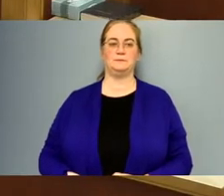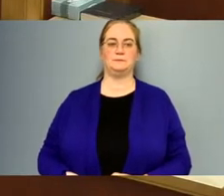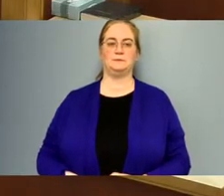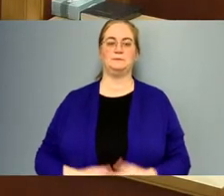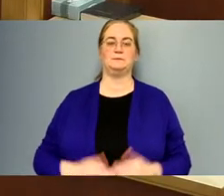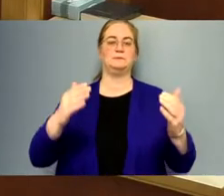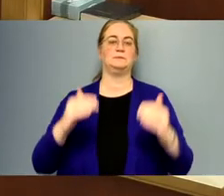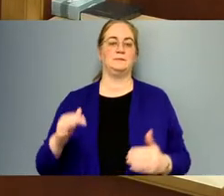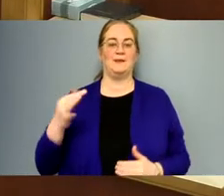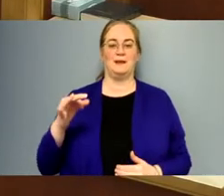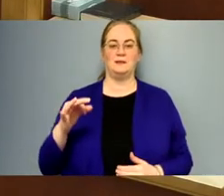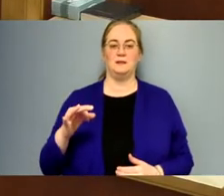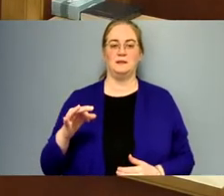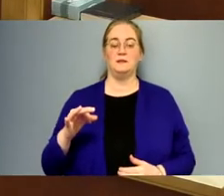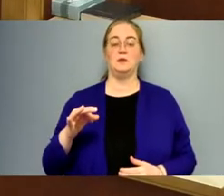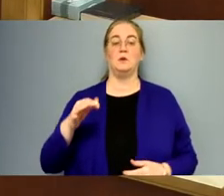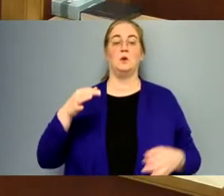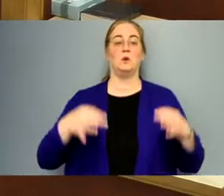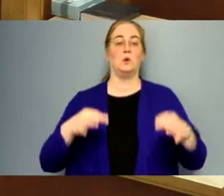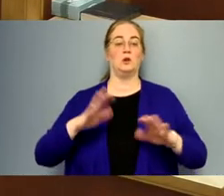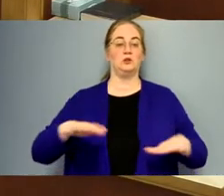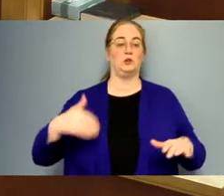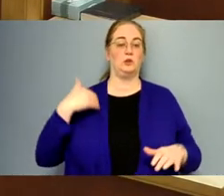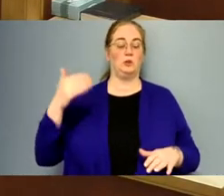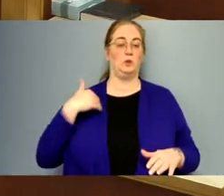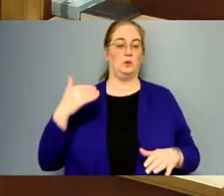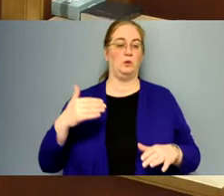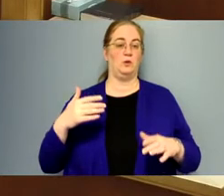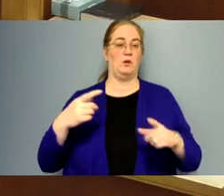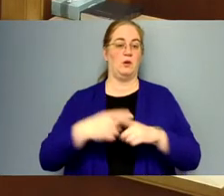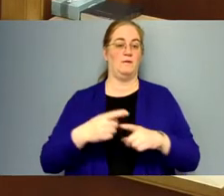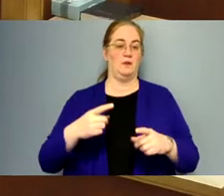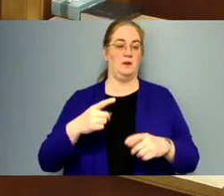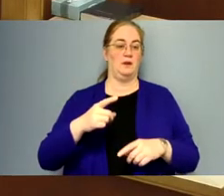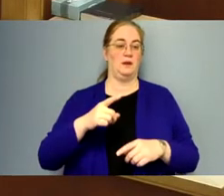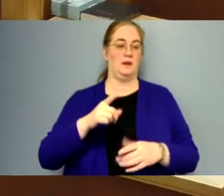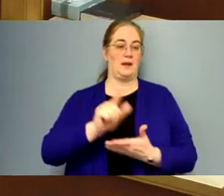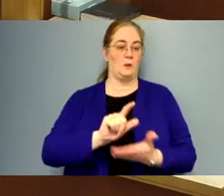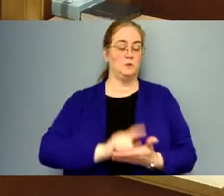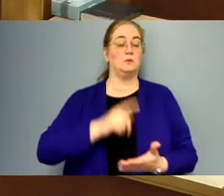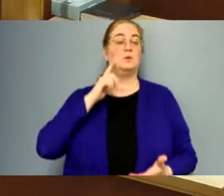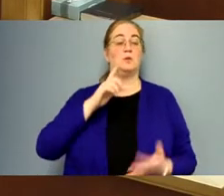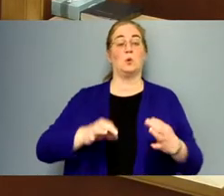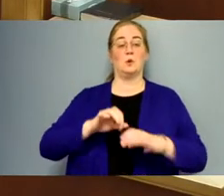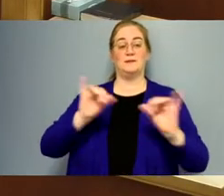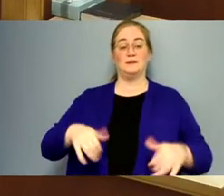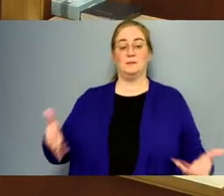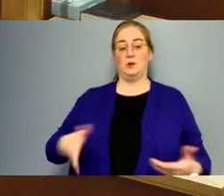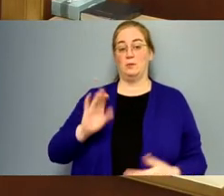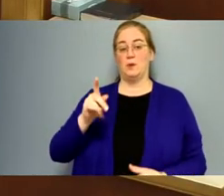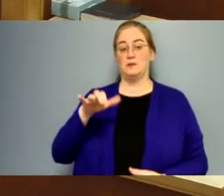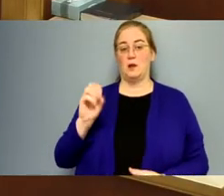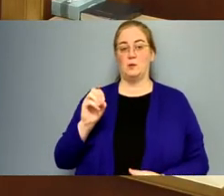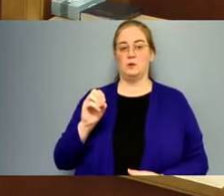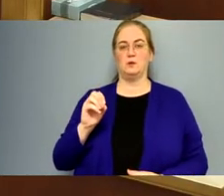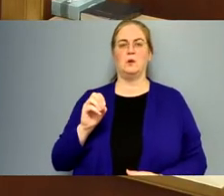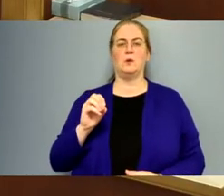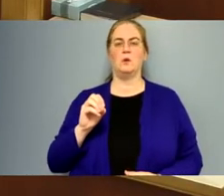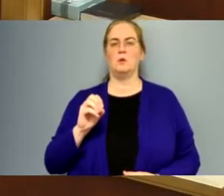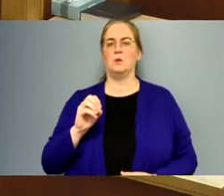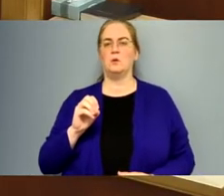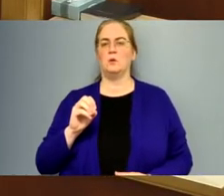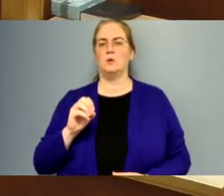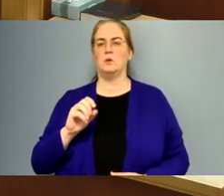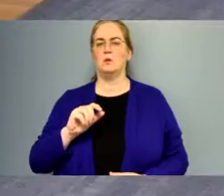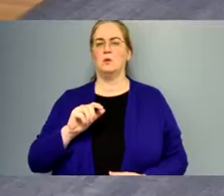19. Courts, Children, Youth Conflict Council. Uh, the court system here in Bucks County. Uh, go ahead, Mr. Franklin. I'll let you